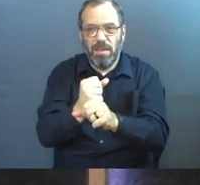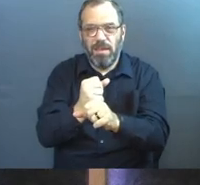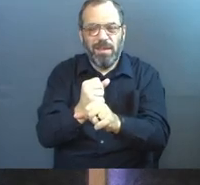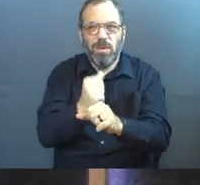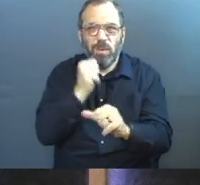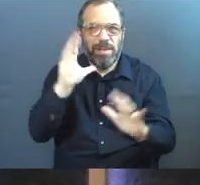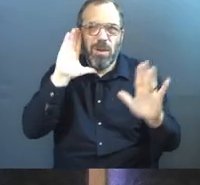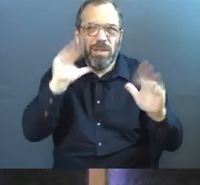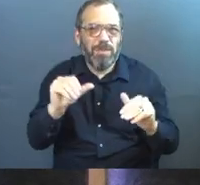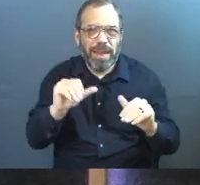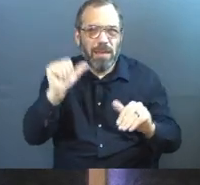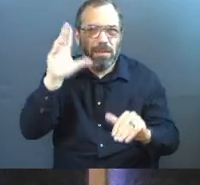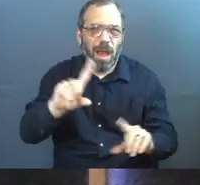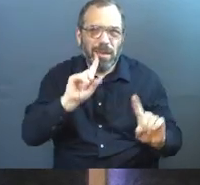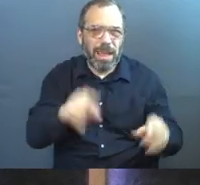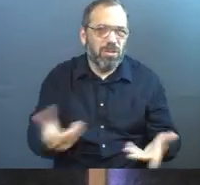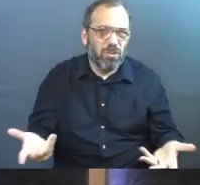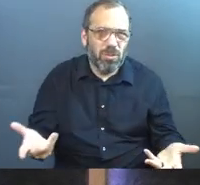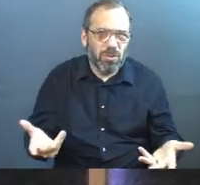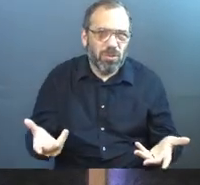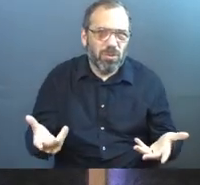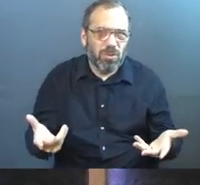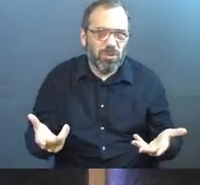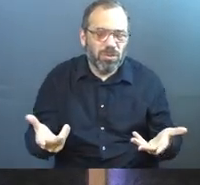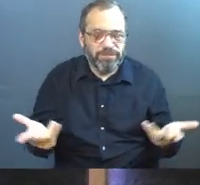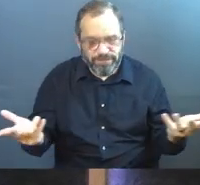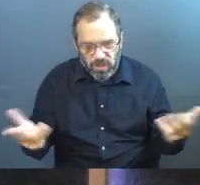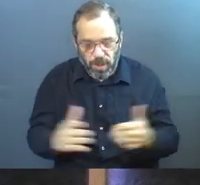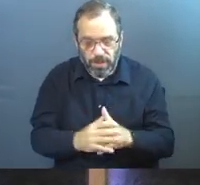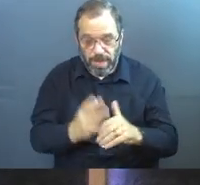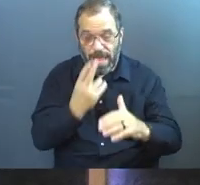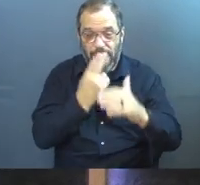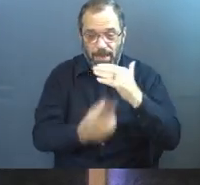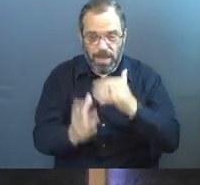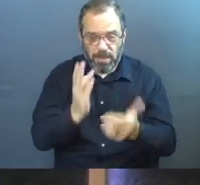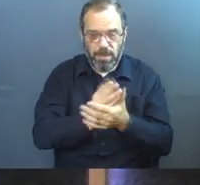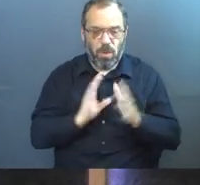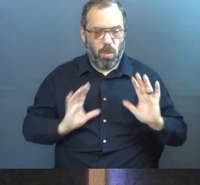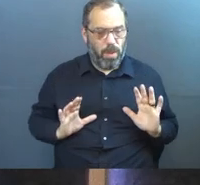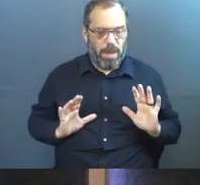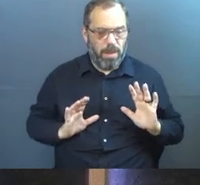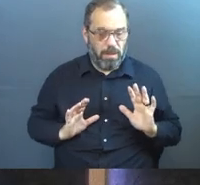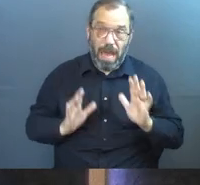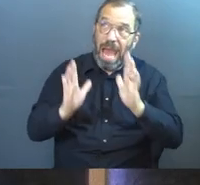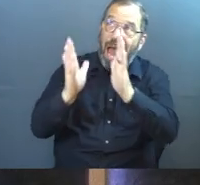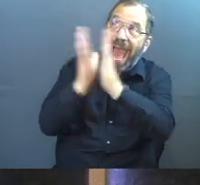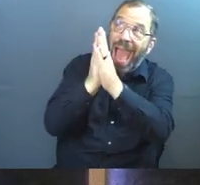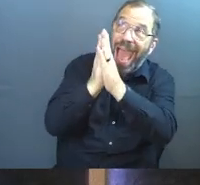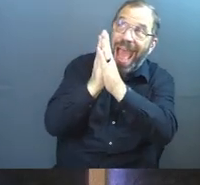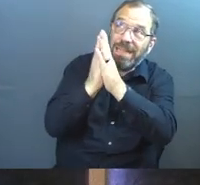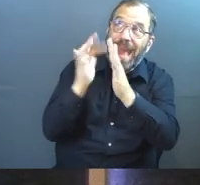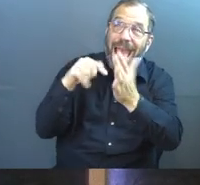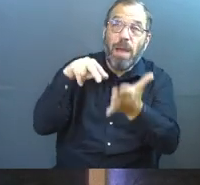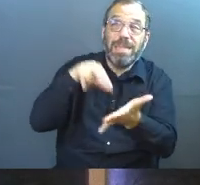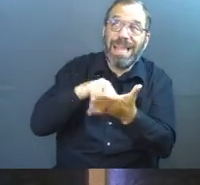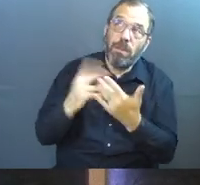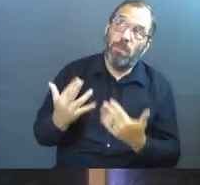we don't expect God to answer. So Habakkuk stops and he's like, I asked, I'm waiting.